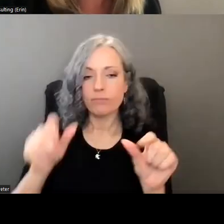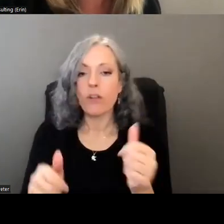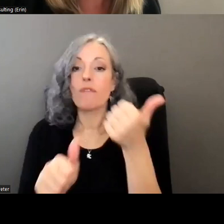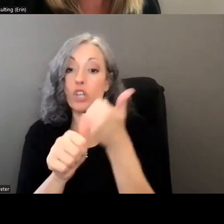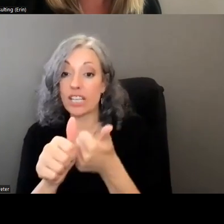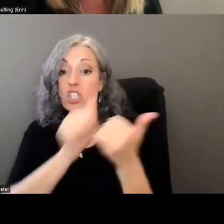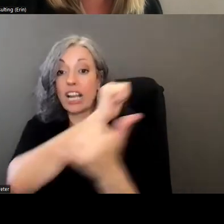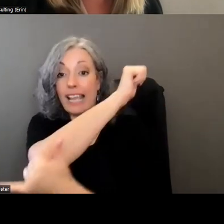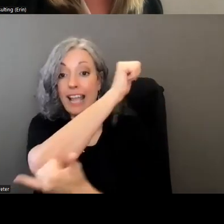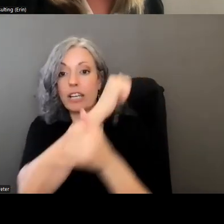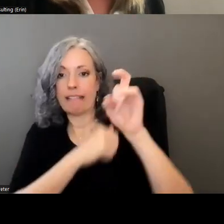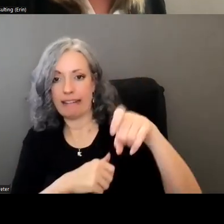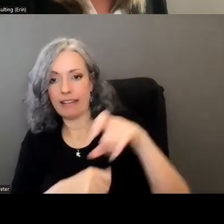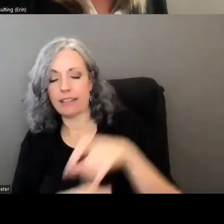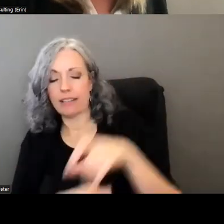community's needs